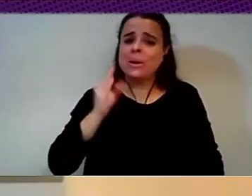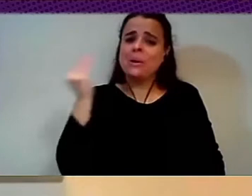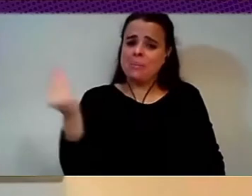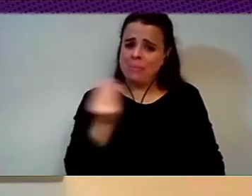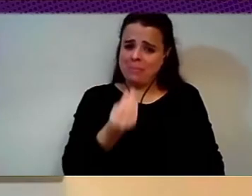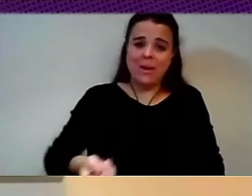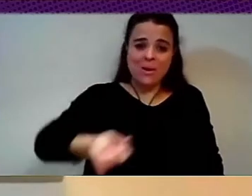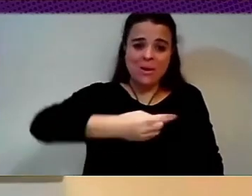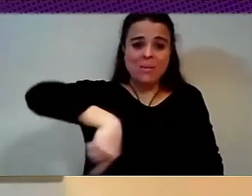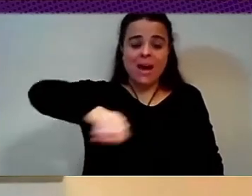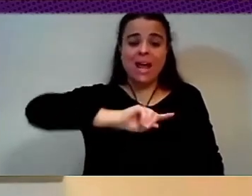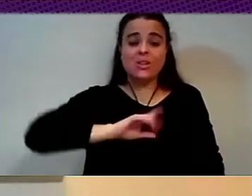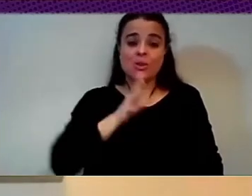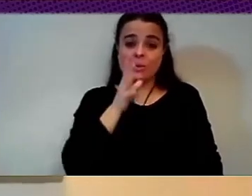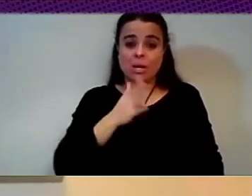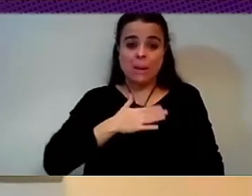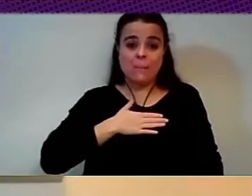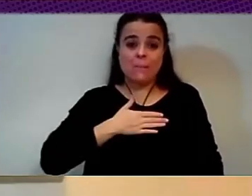it doesn't really help.